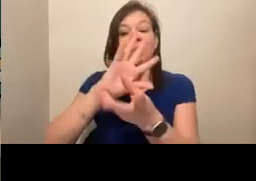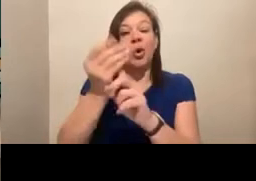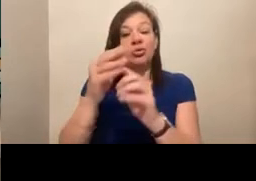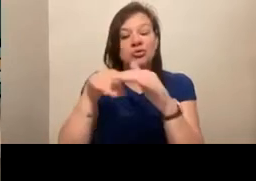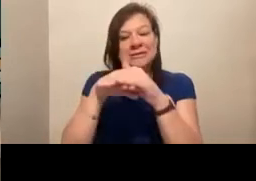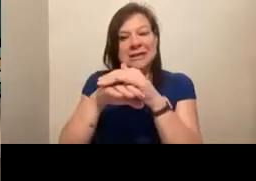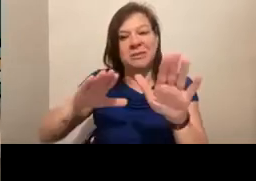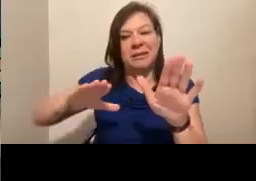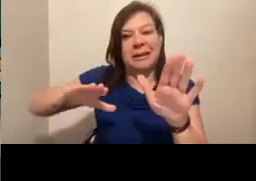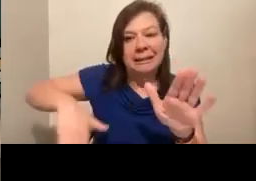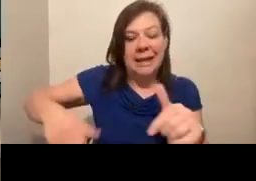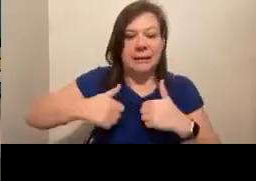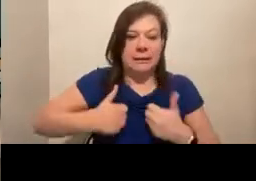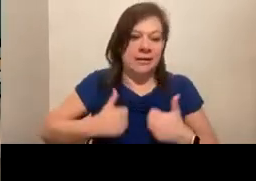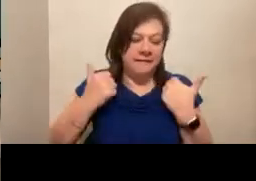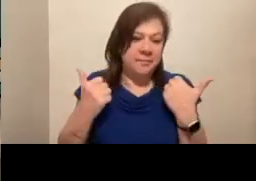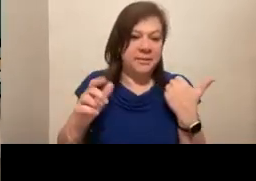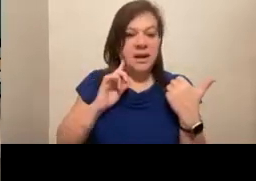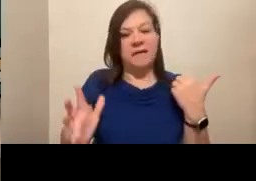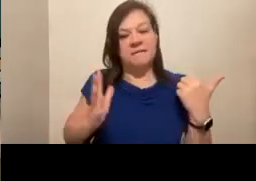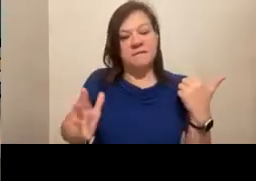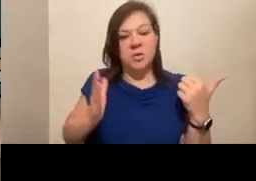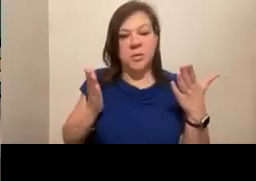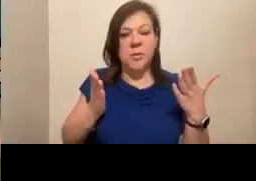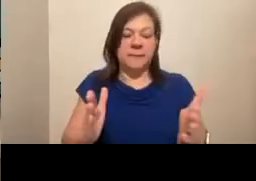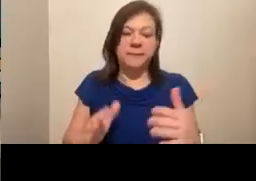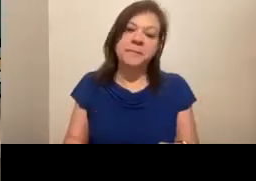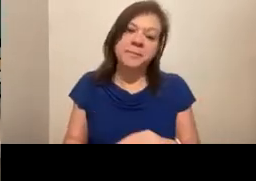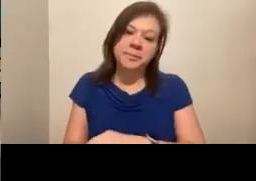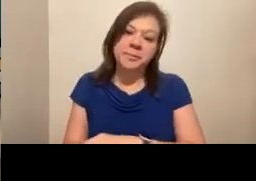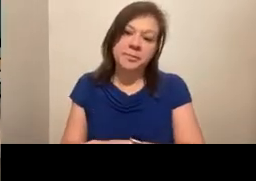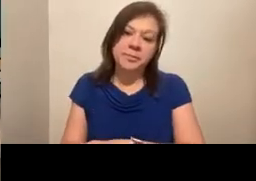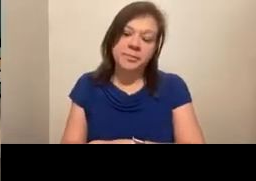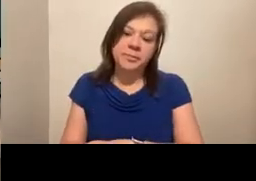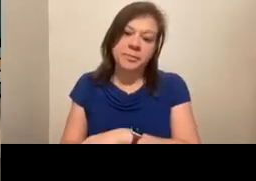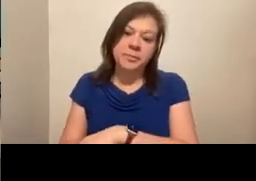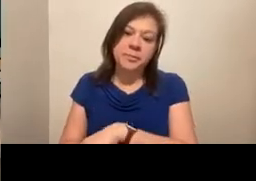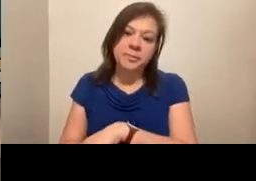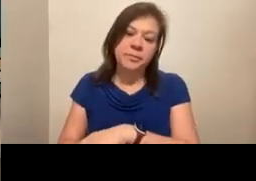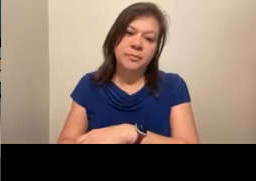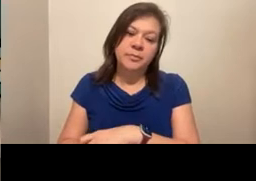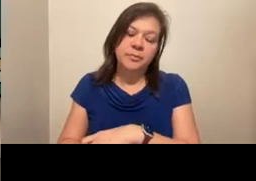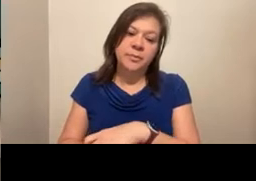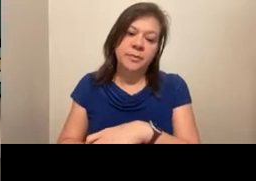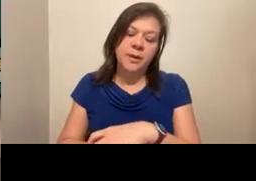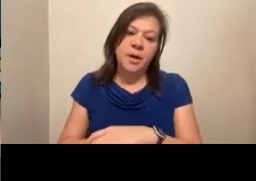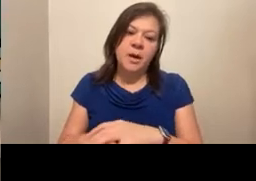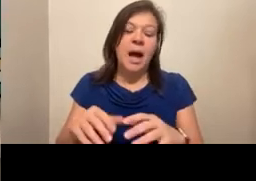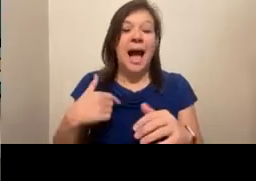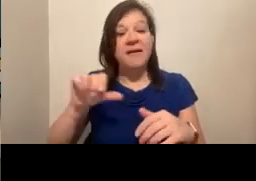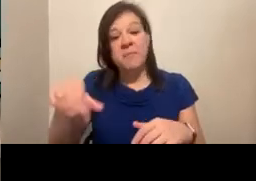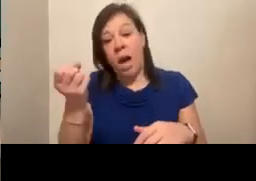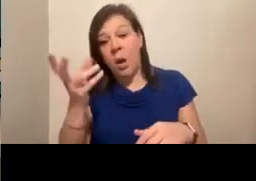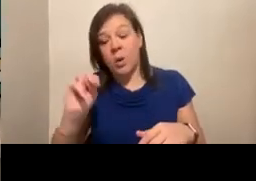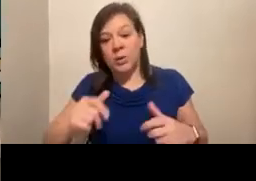late in my life, like in a formal way. But I also just had my own lived experience